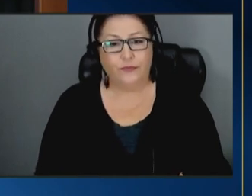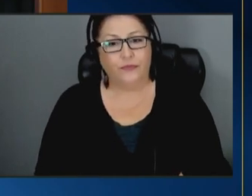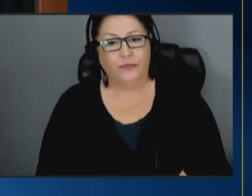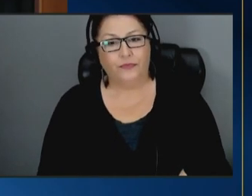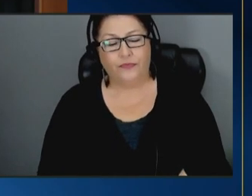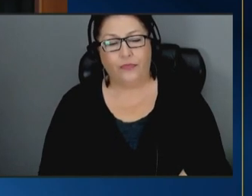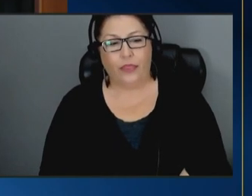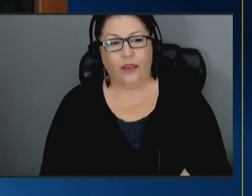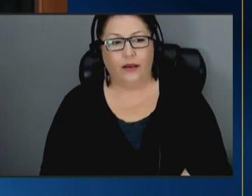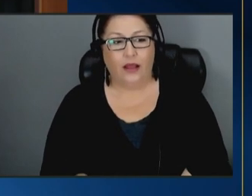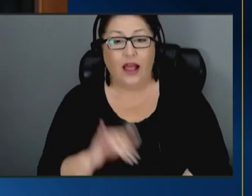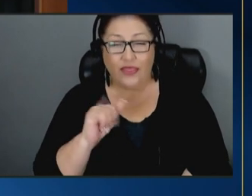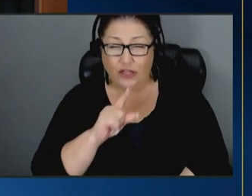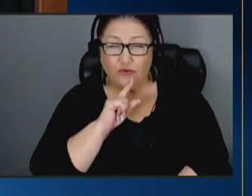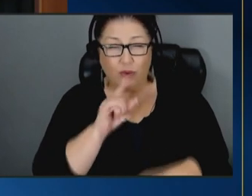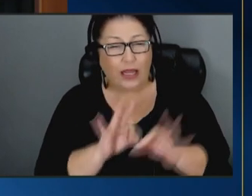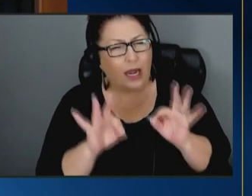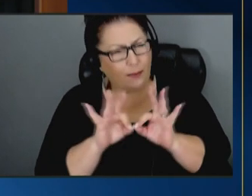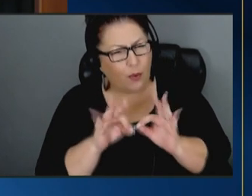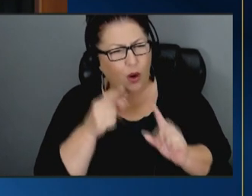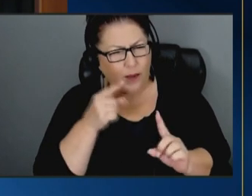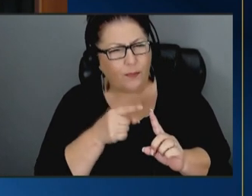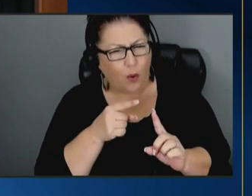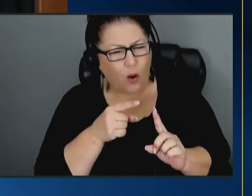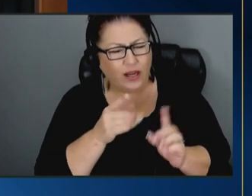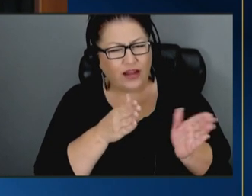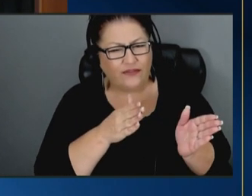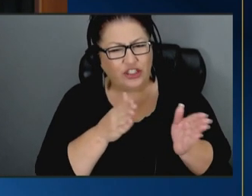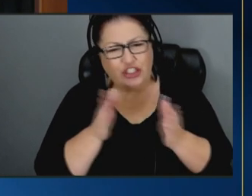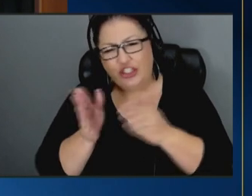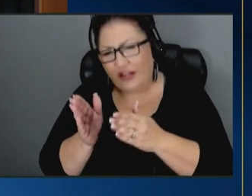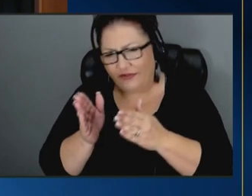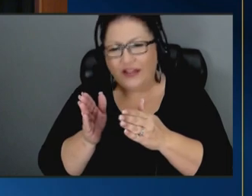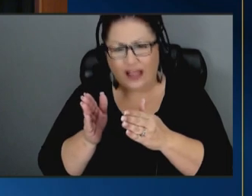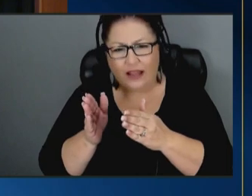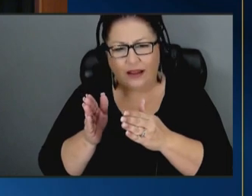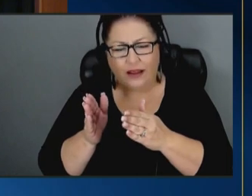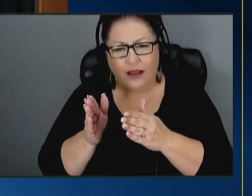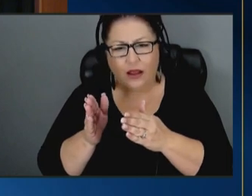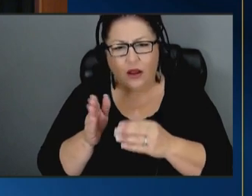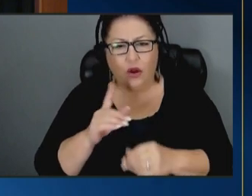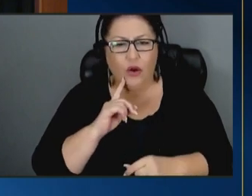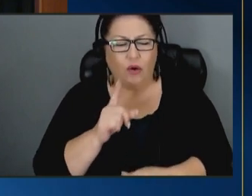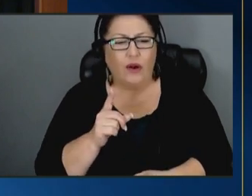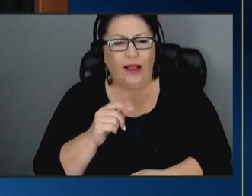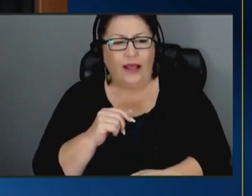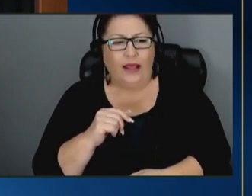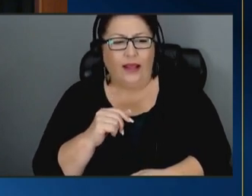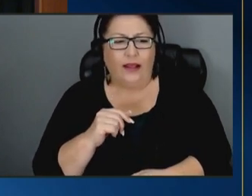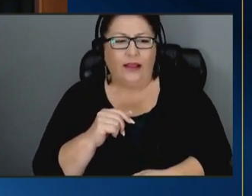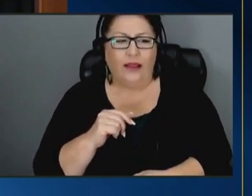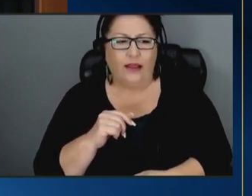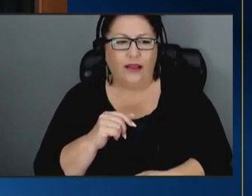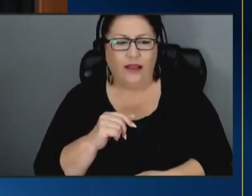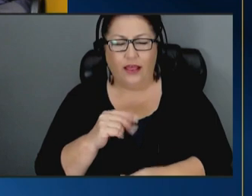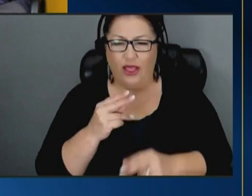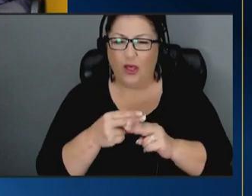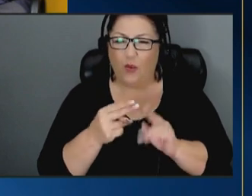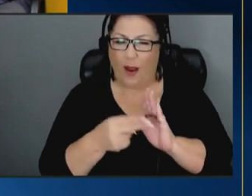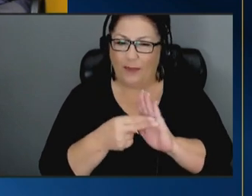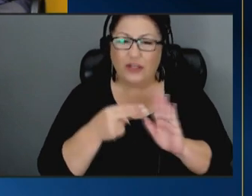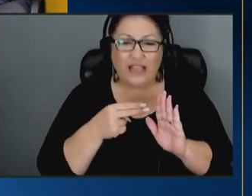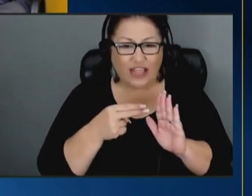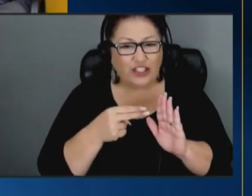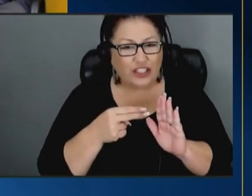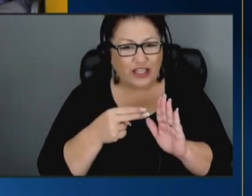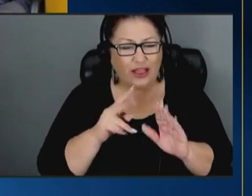that's such an important point of shifting shifting really the um reputation the